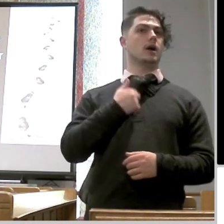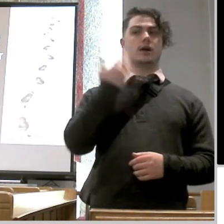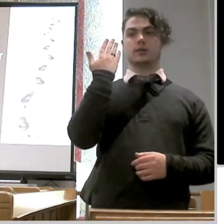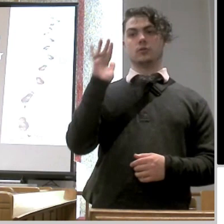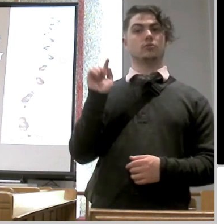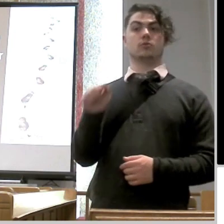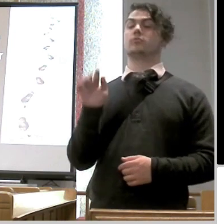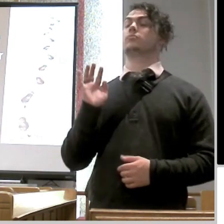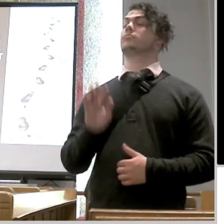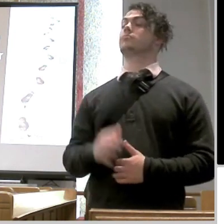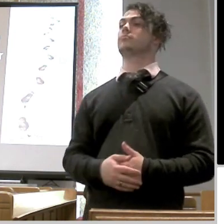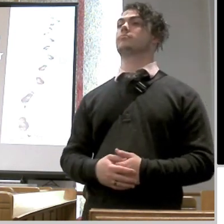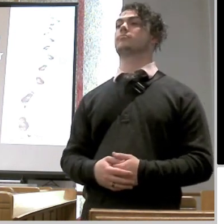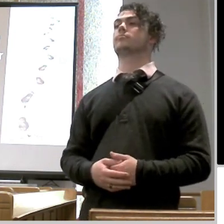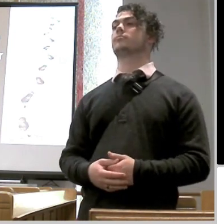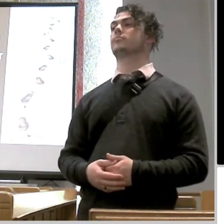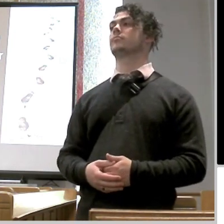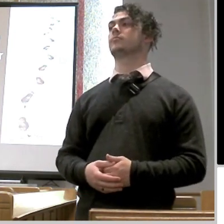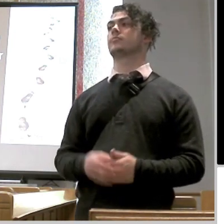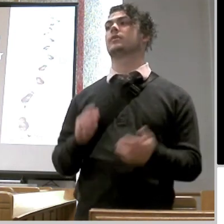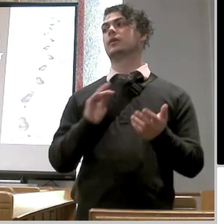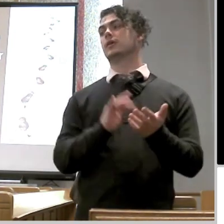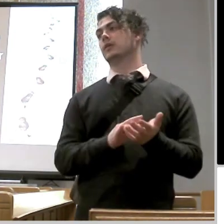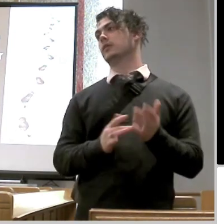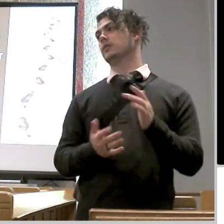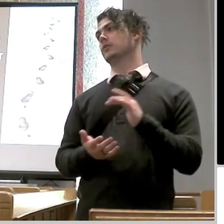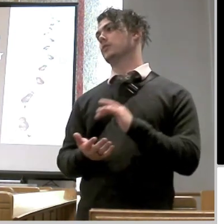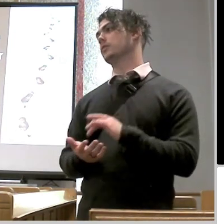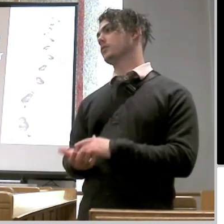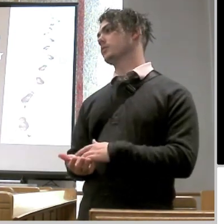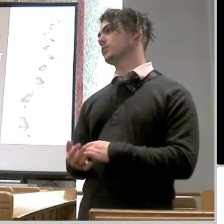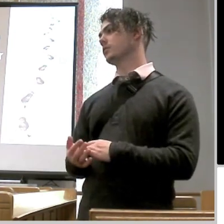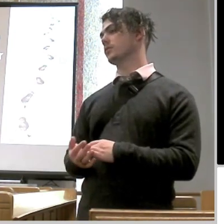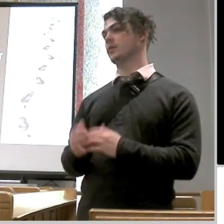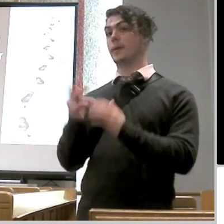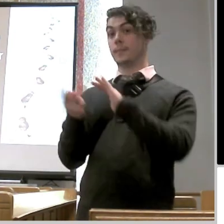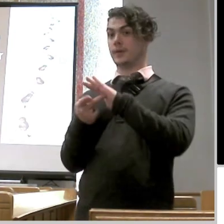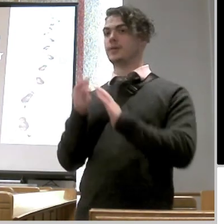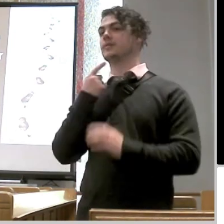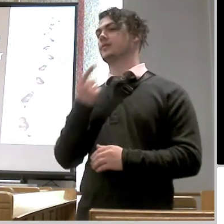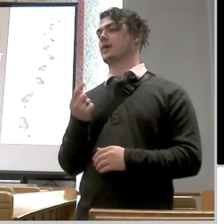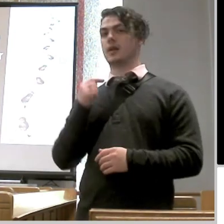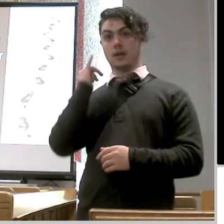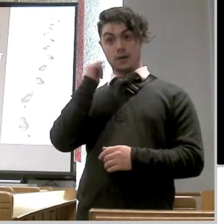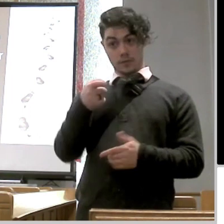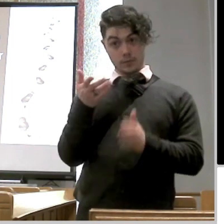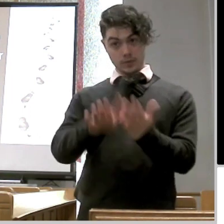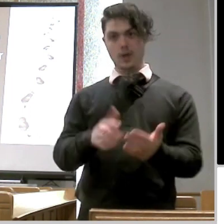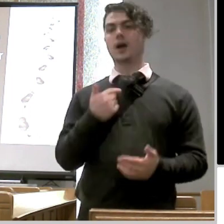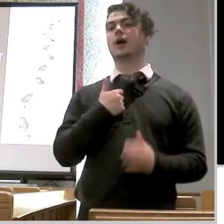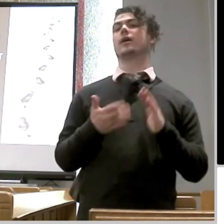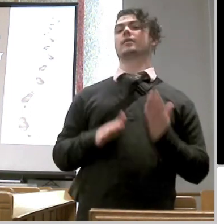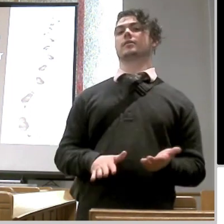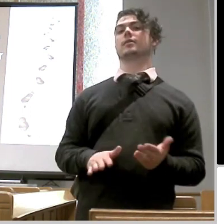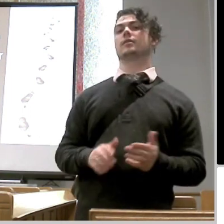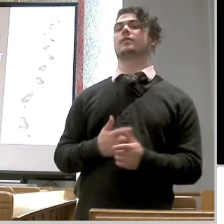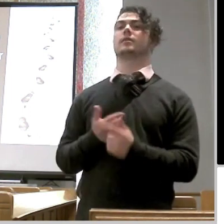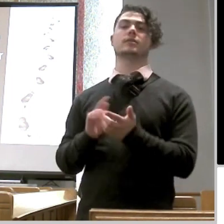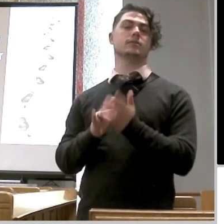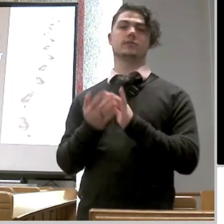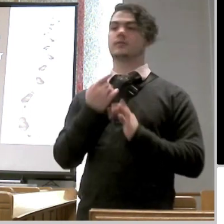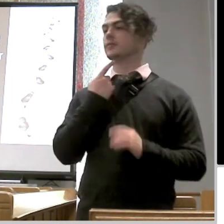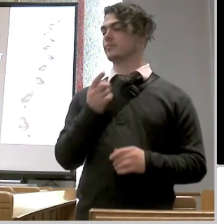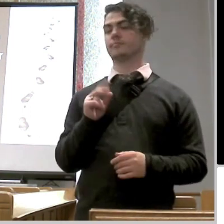peter says jesus if you're gonna die i'm gonna die jesus says no you're gonna deny me three